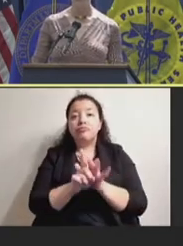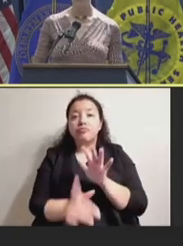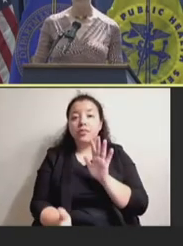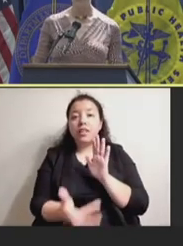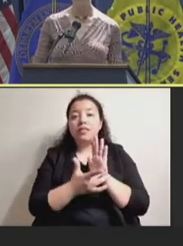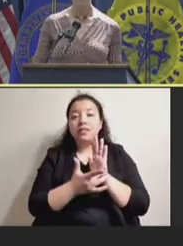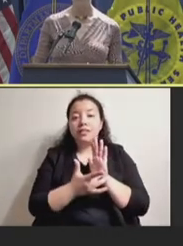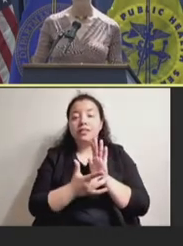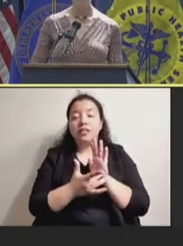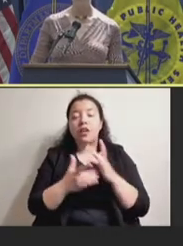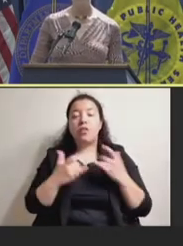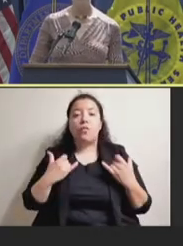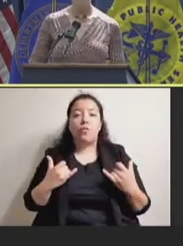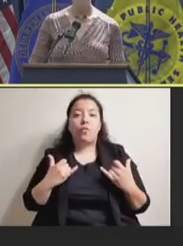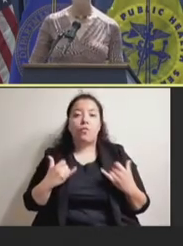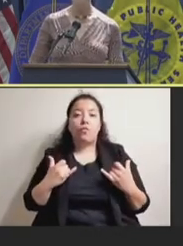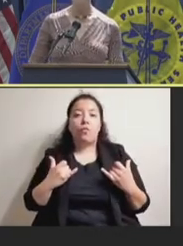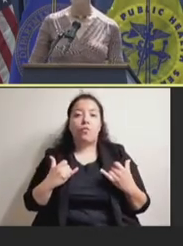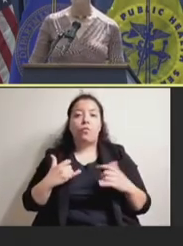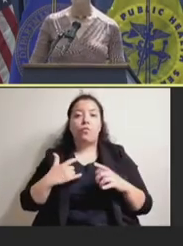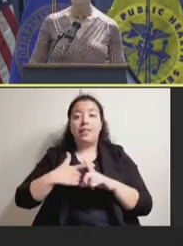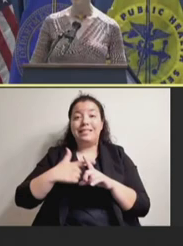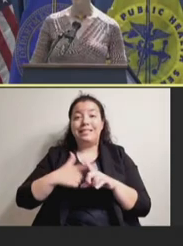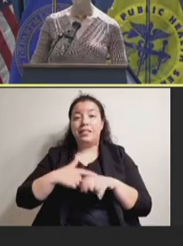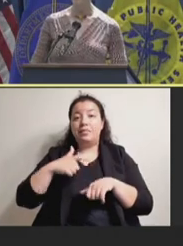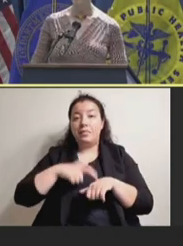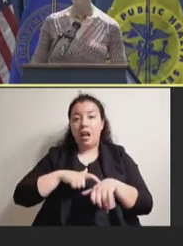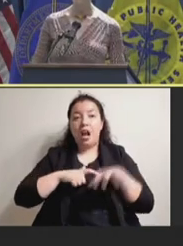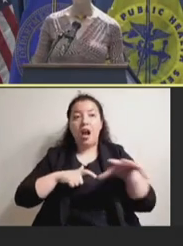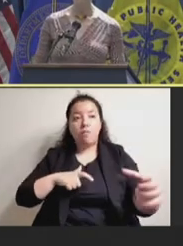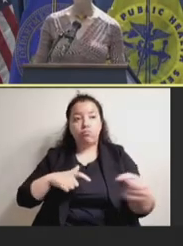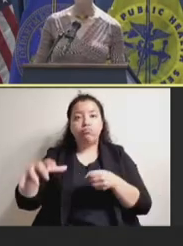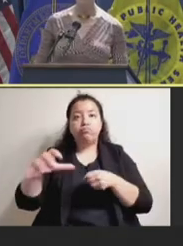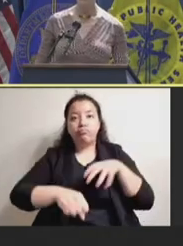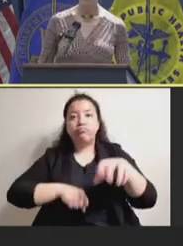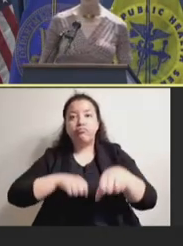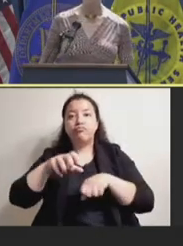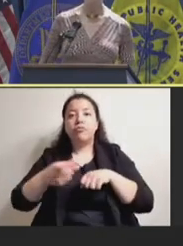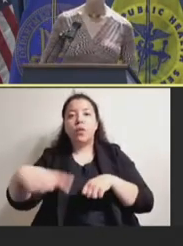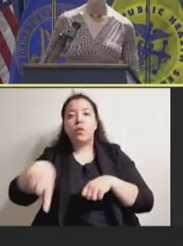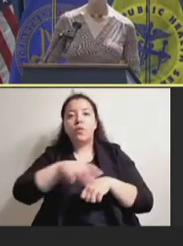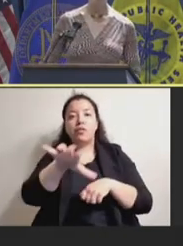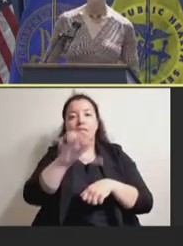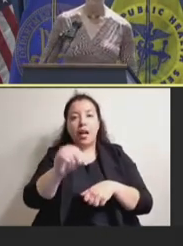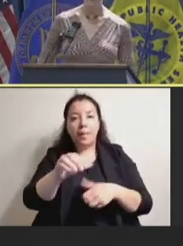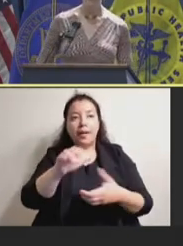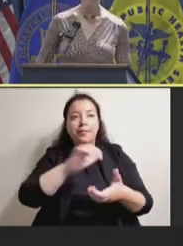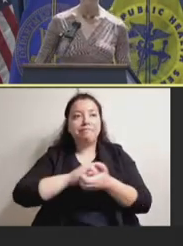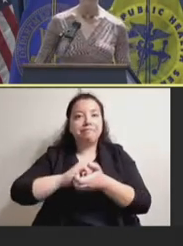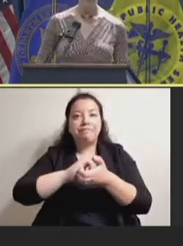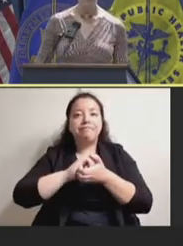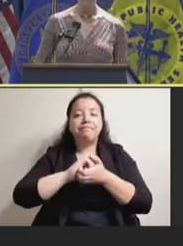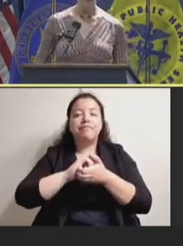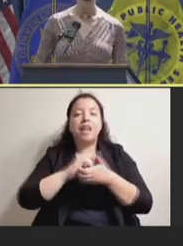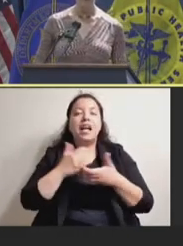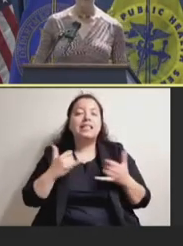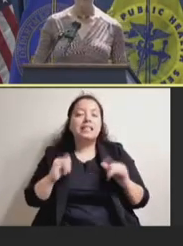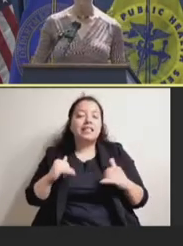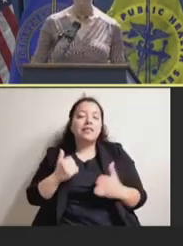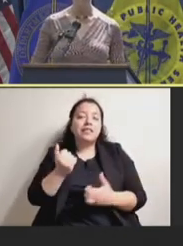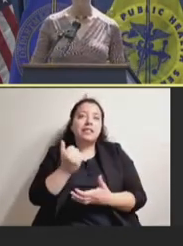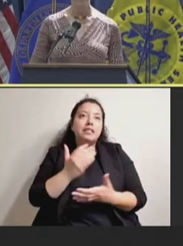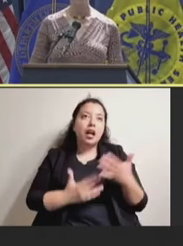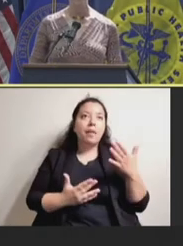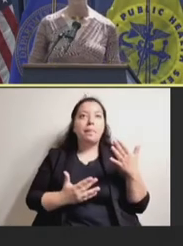those companies. And there's still some technology or some companies that have some pipeline products.